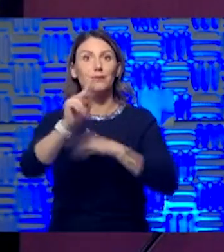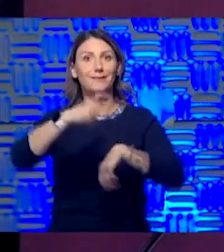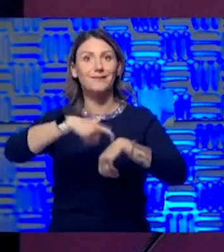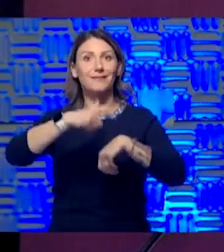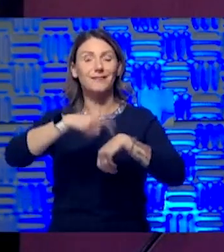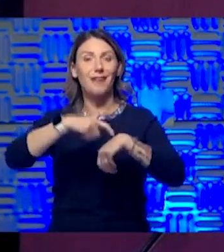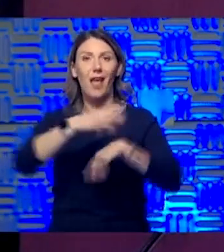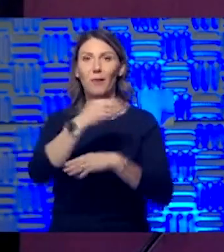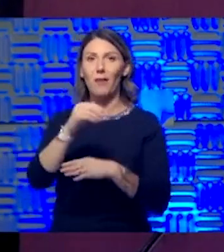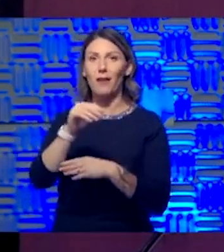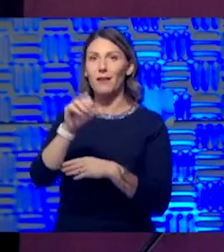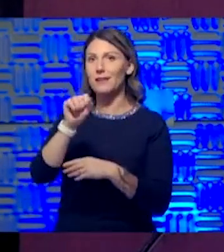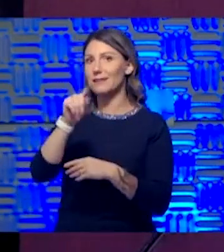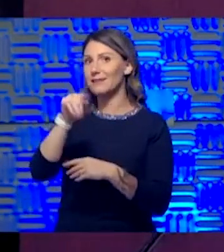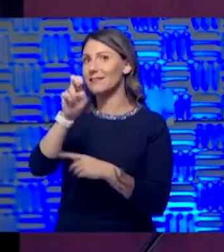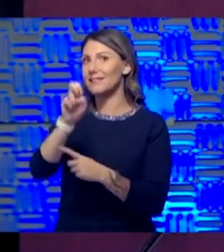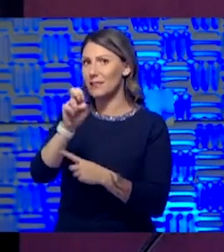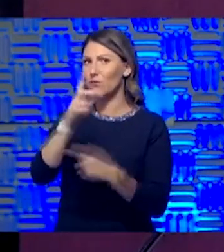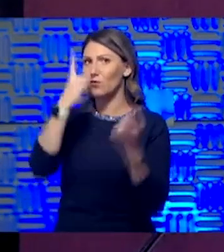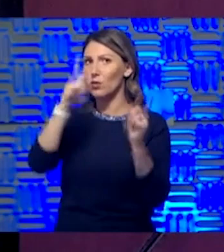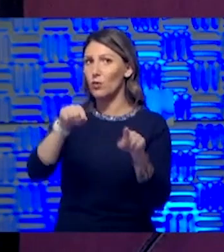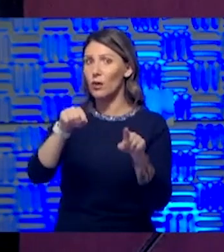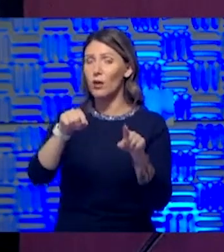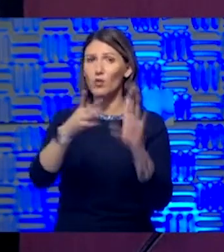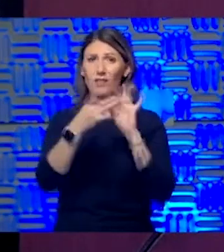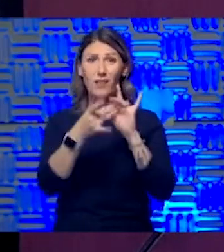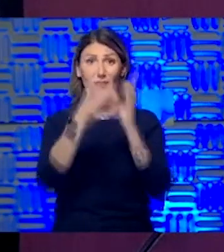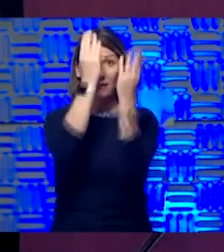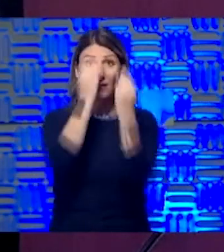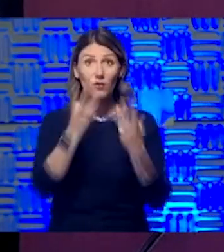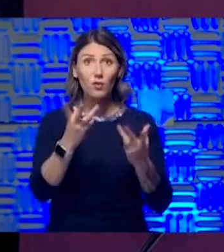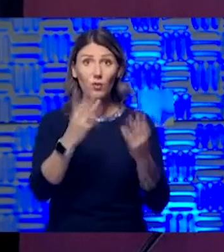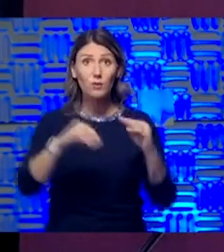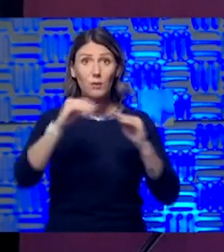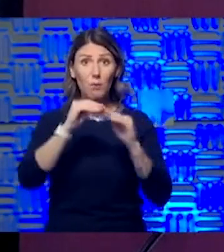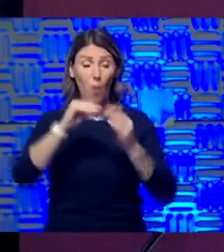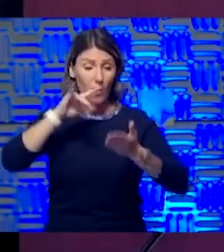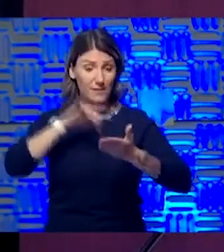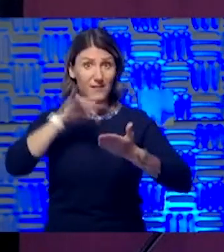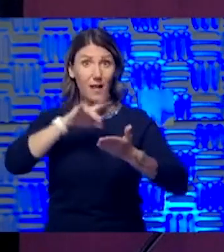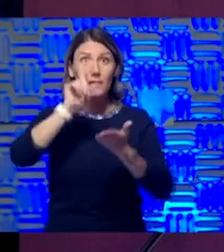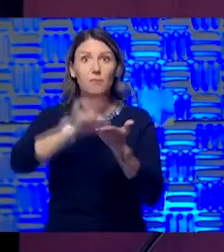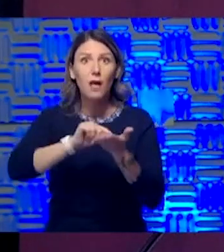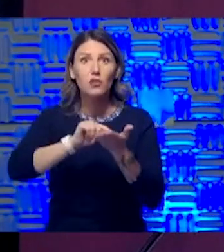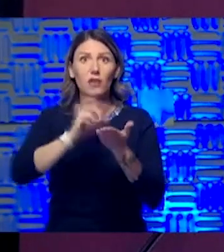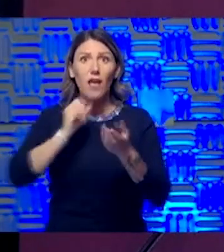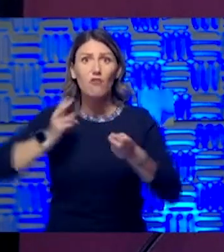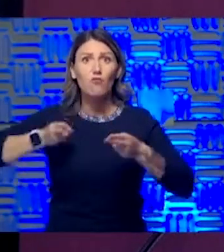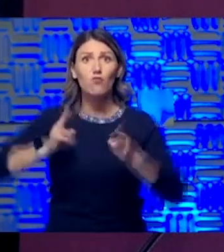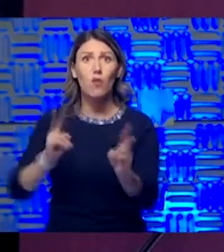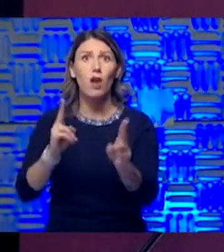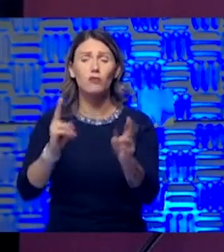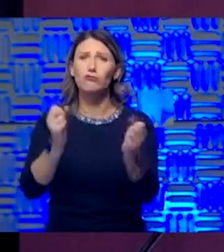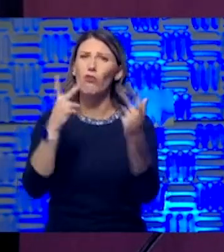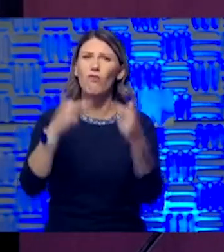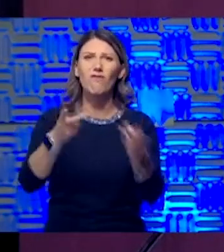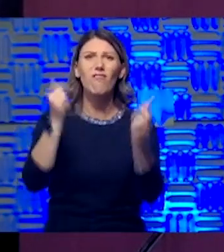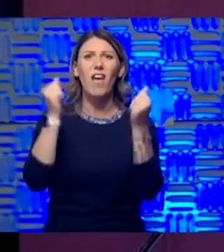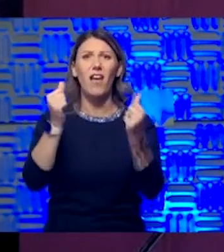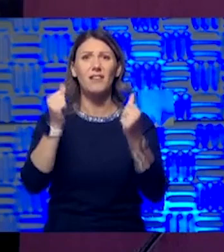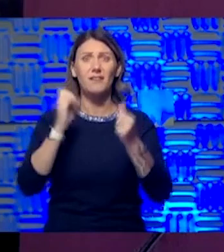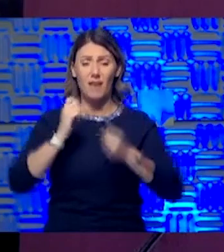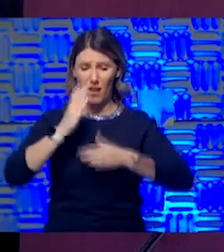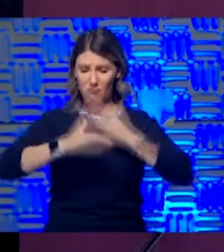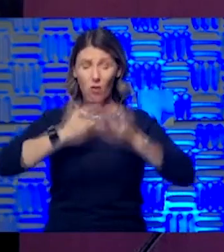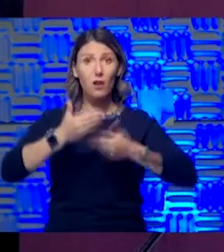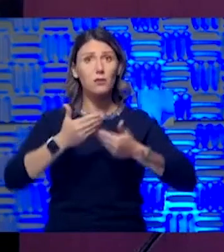agree. In terms of information, we've probably had more studies published and rushed through so fast. I mean, that process is usually arduous